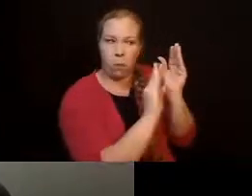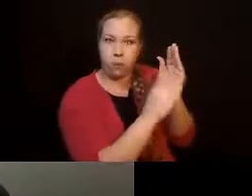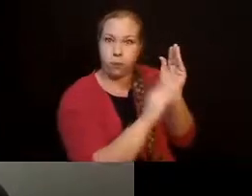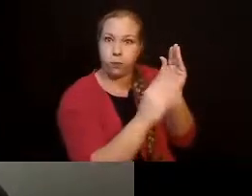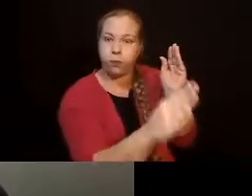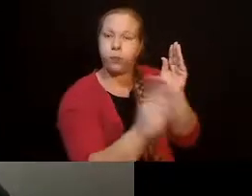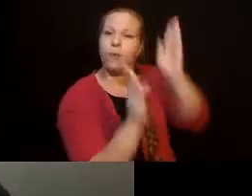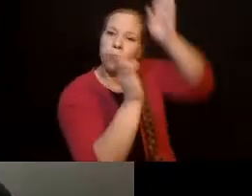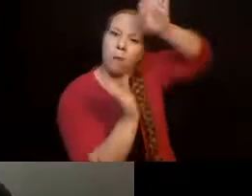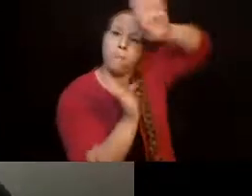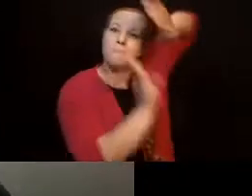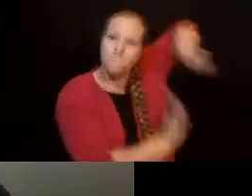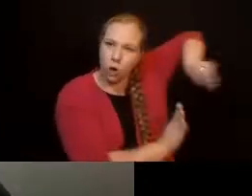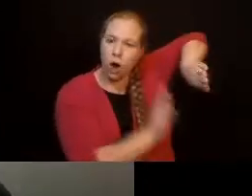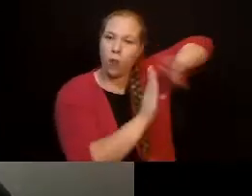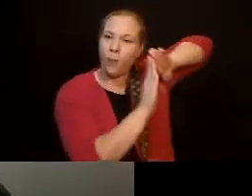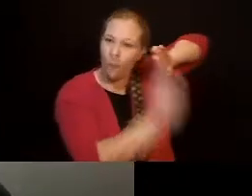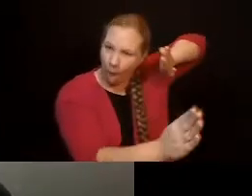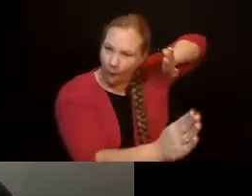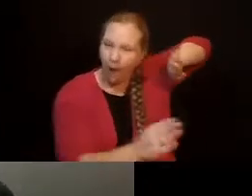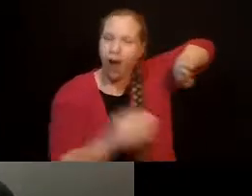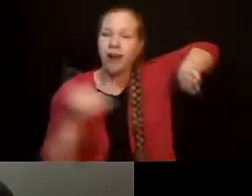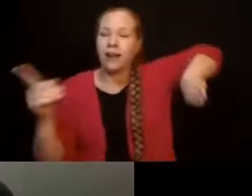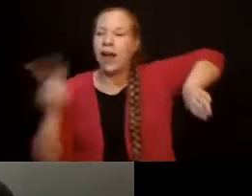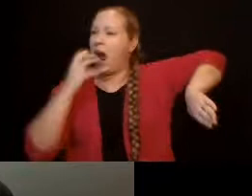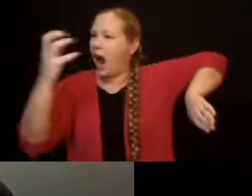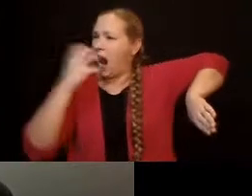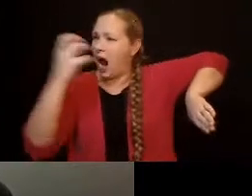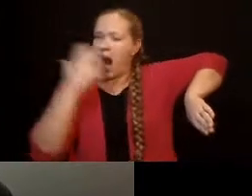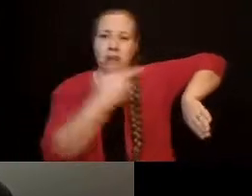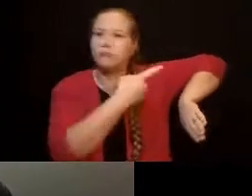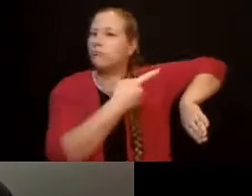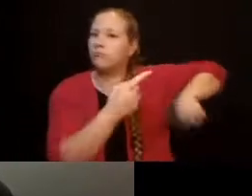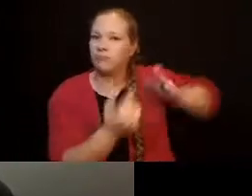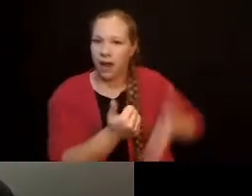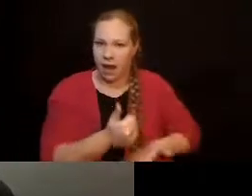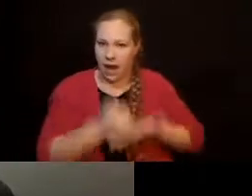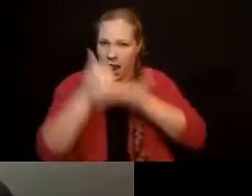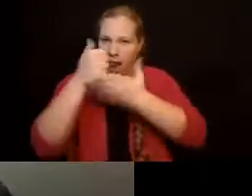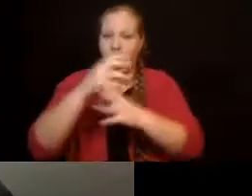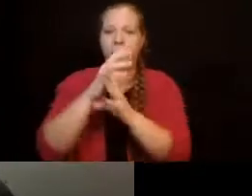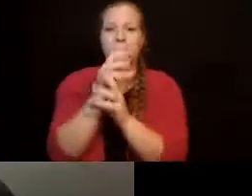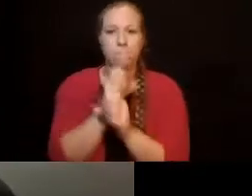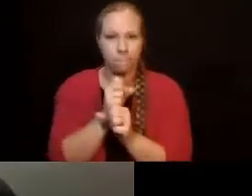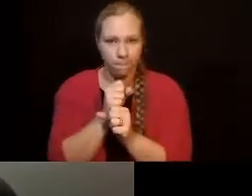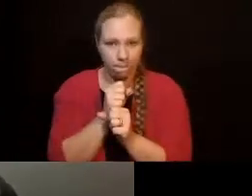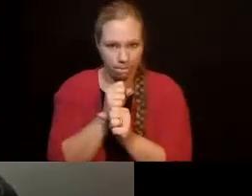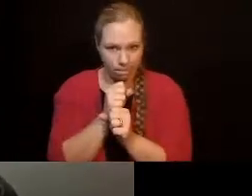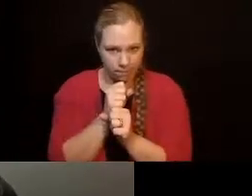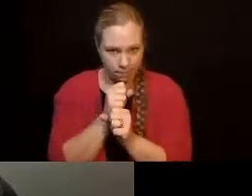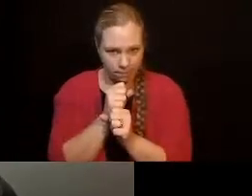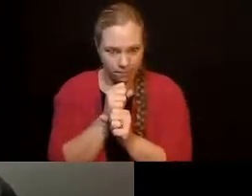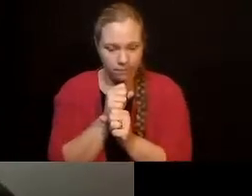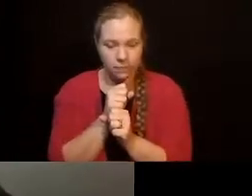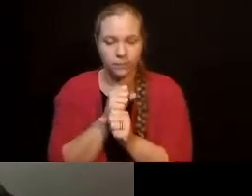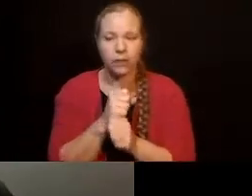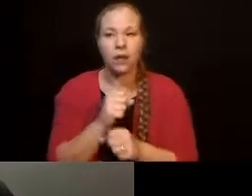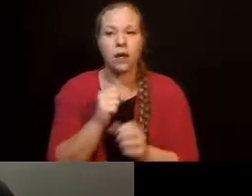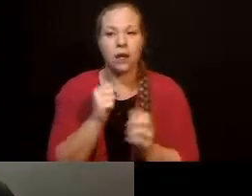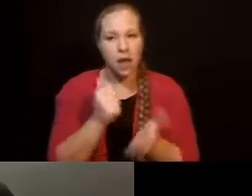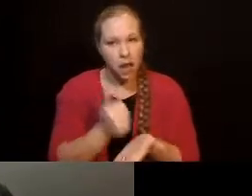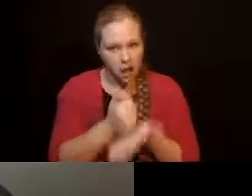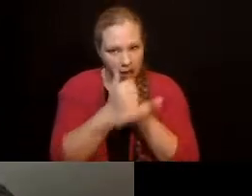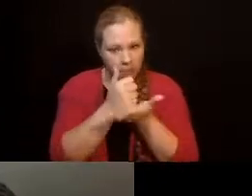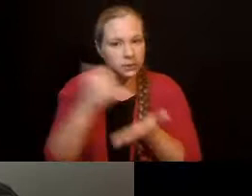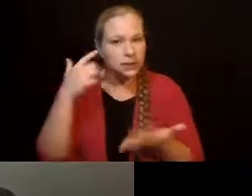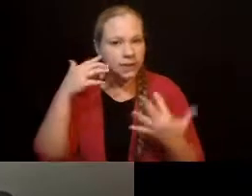in that it helps insulate the sound. It still is really within his decor theme of wanting to